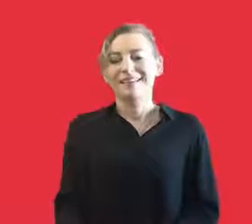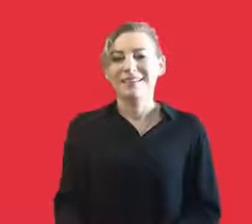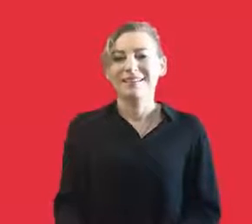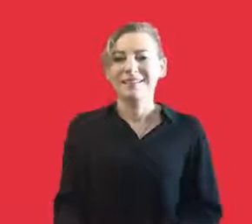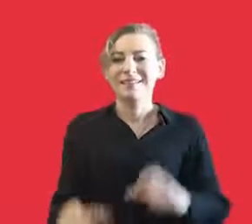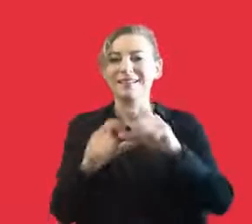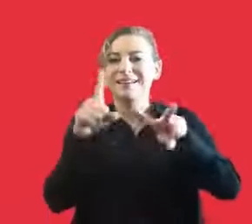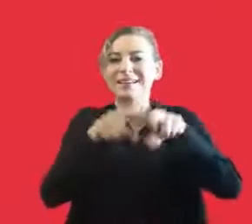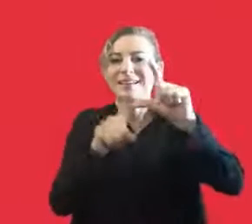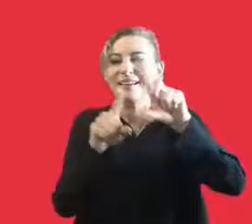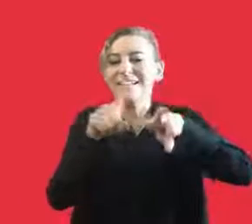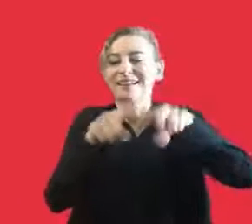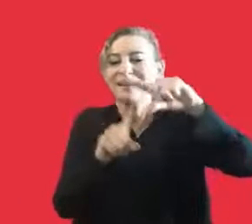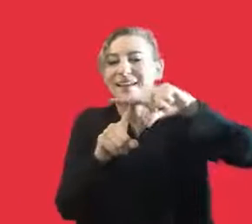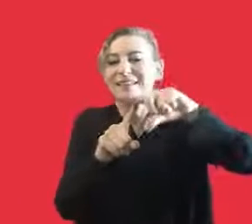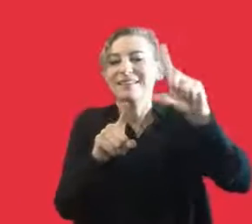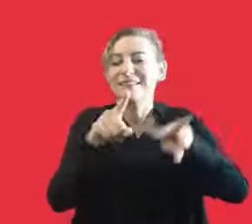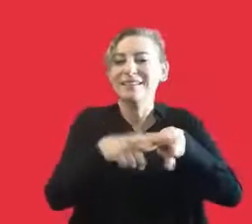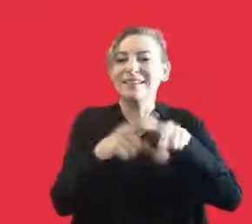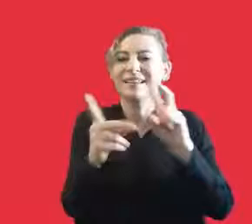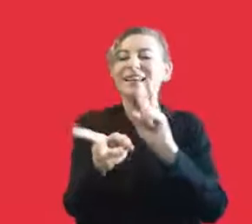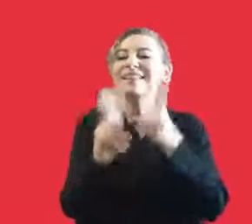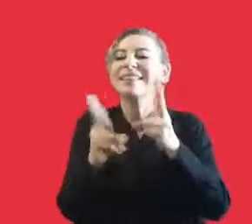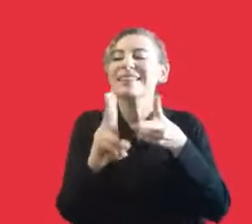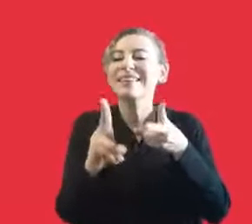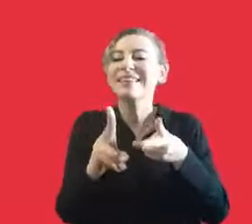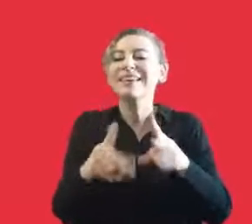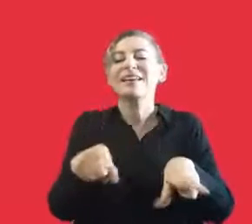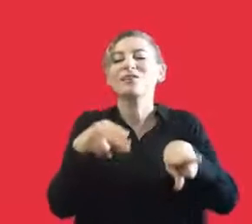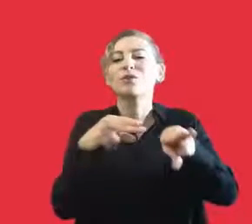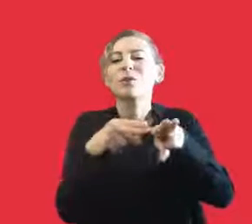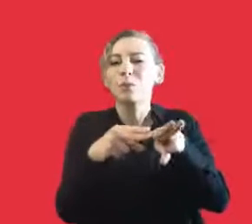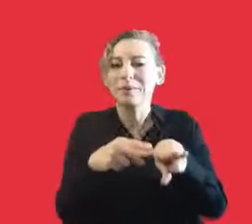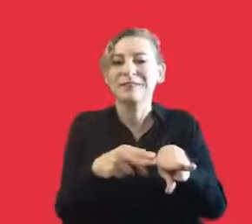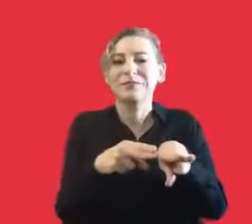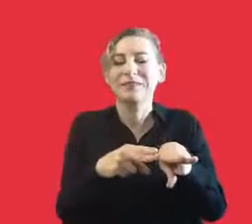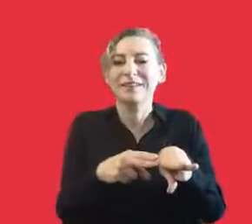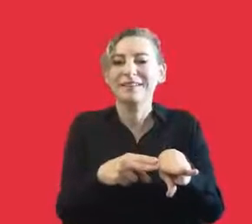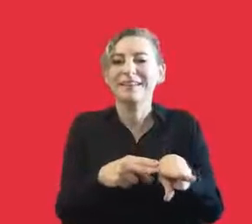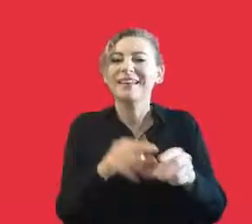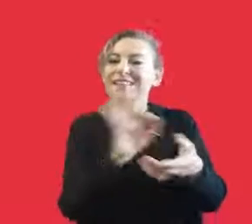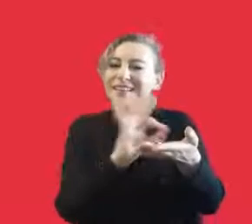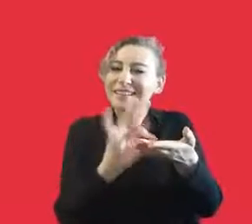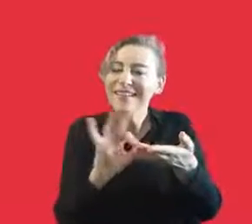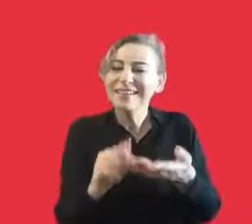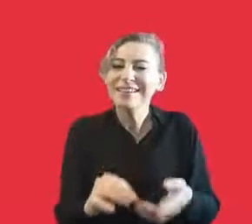panelist, Galata Perform, General Art Director, Theatre Cooperative, Vice President, Nazar,